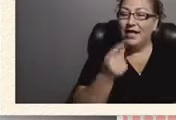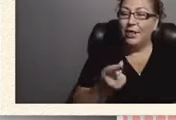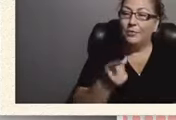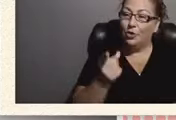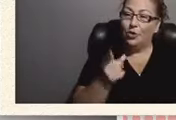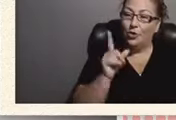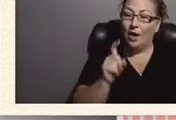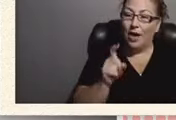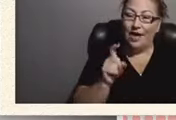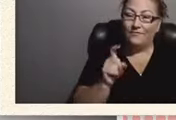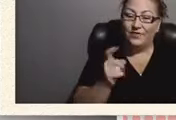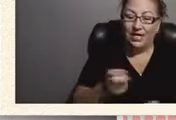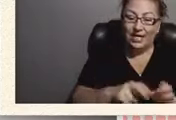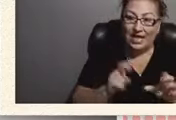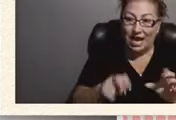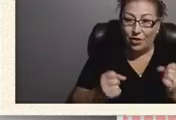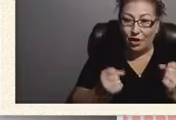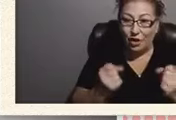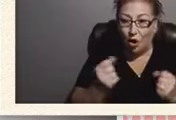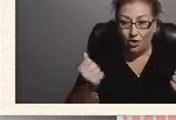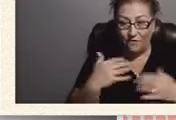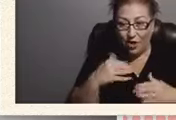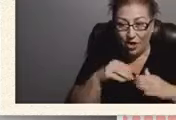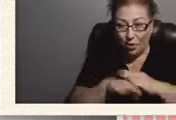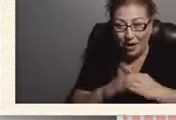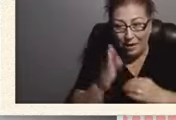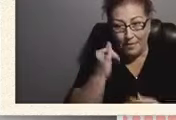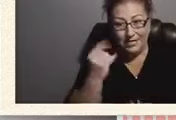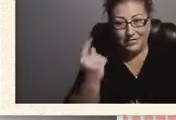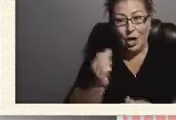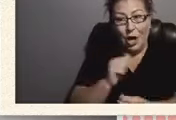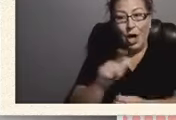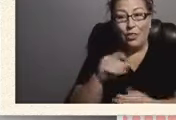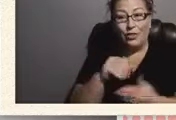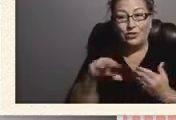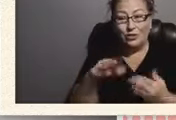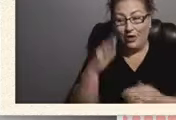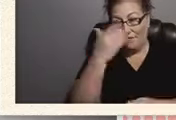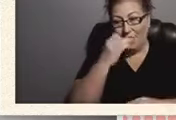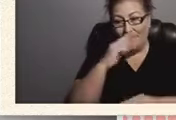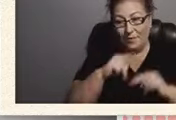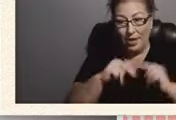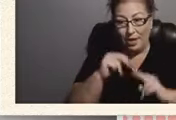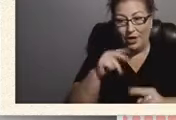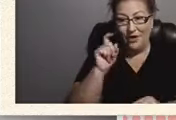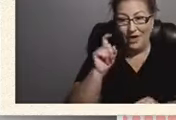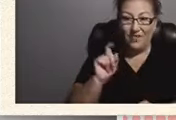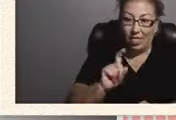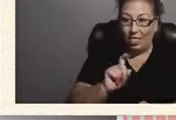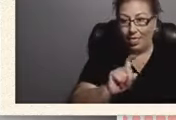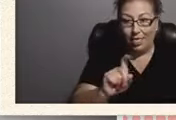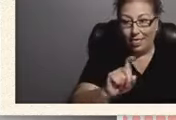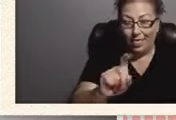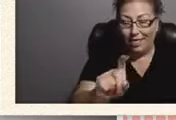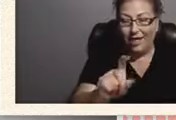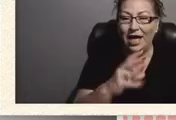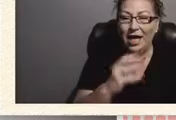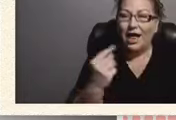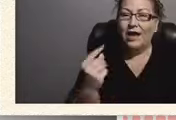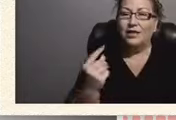why are you afraid to go in because all these students in the front of the building and you have to walk in the air and it's overwhelming